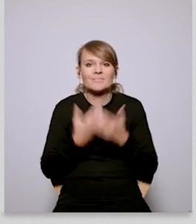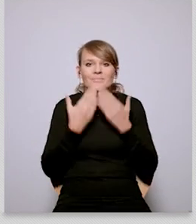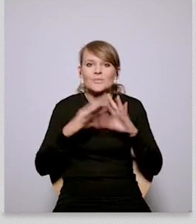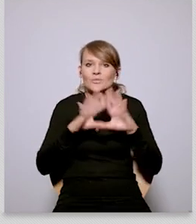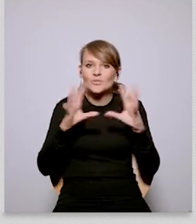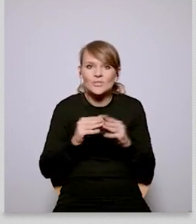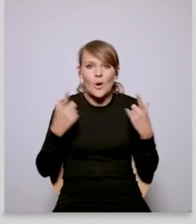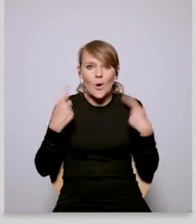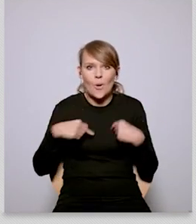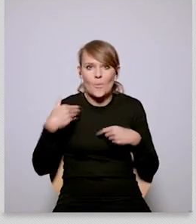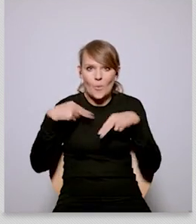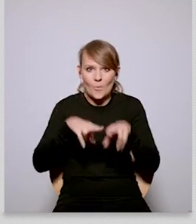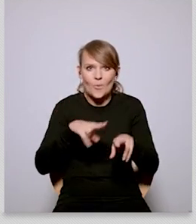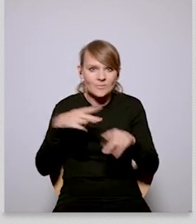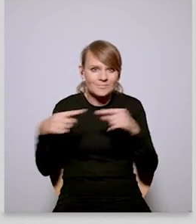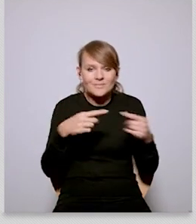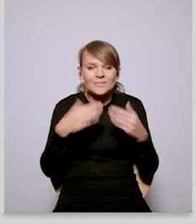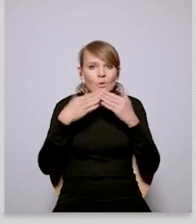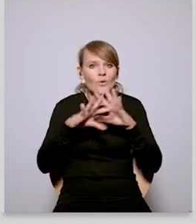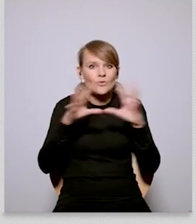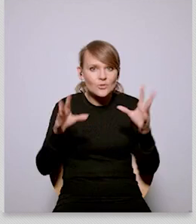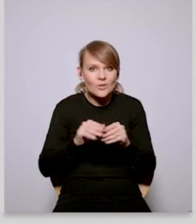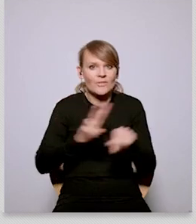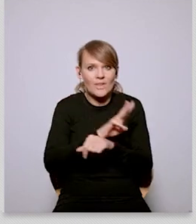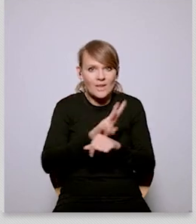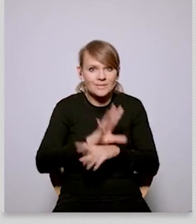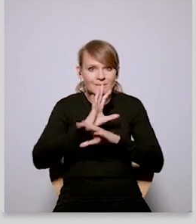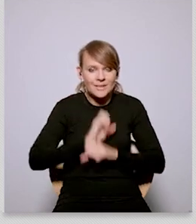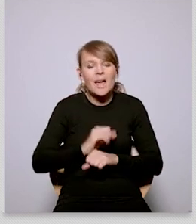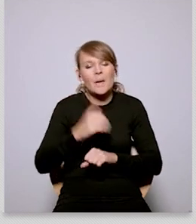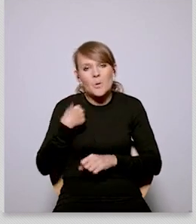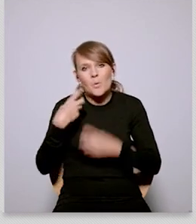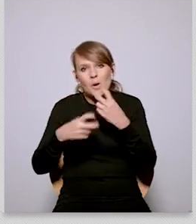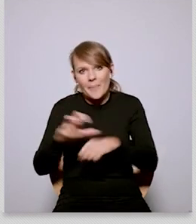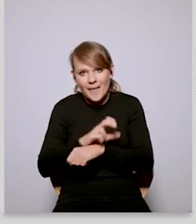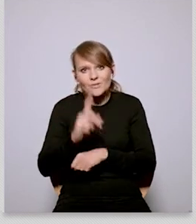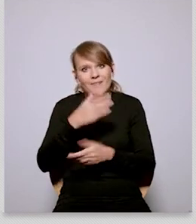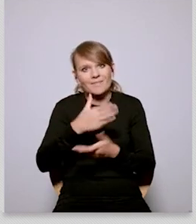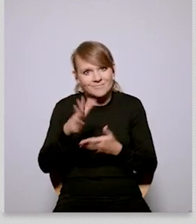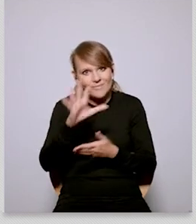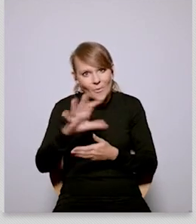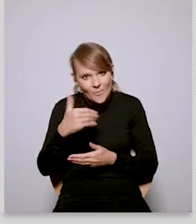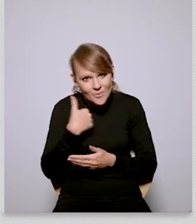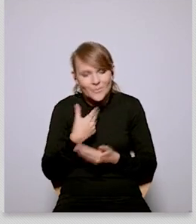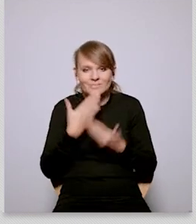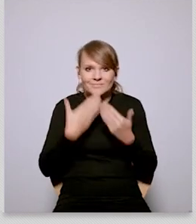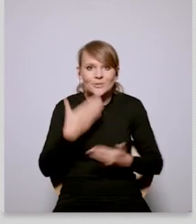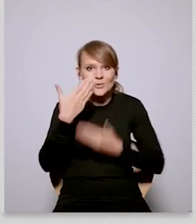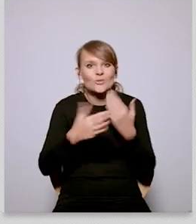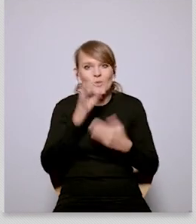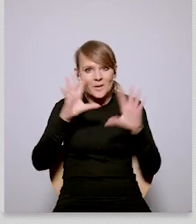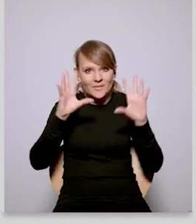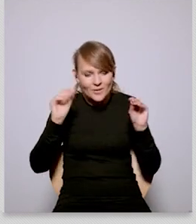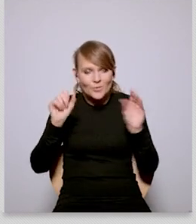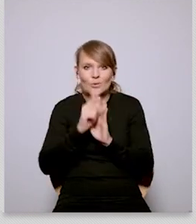whatever is possible um so that a better scenario is actually the one that will be taking